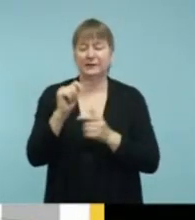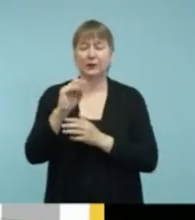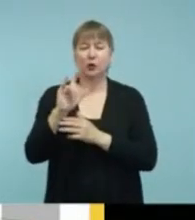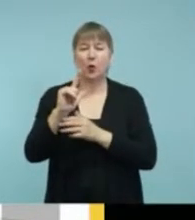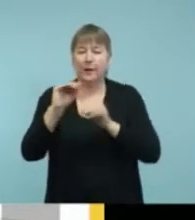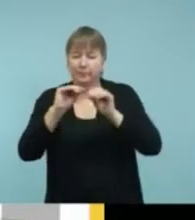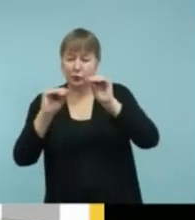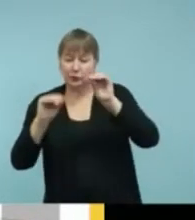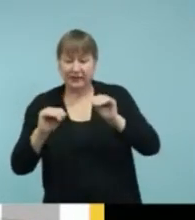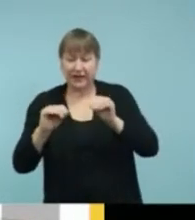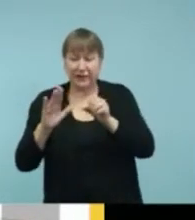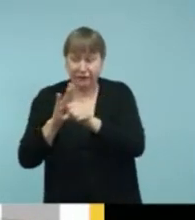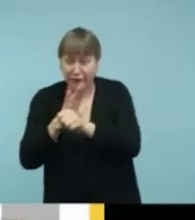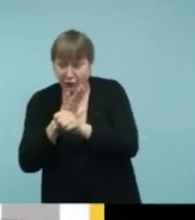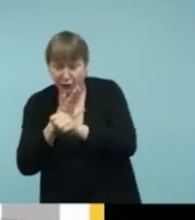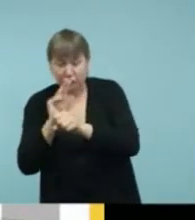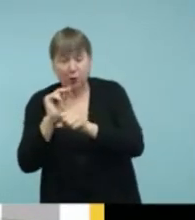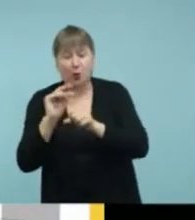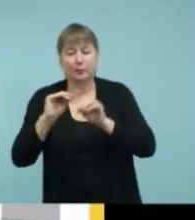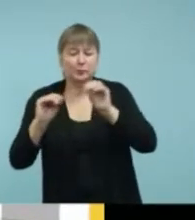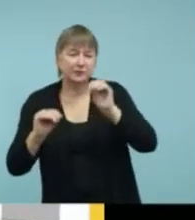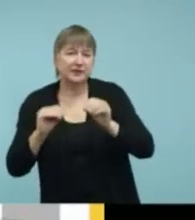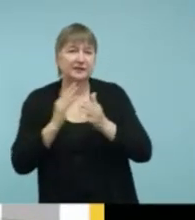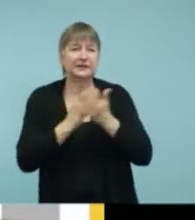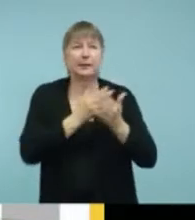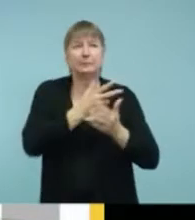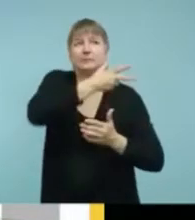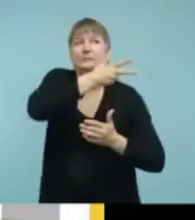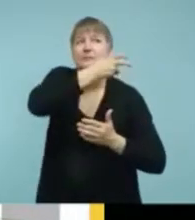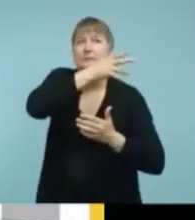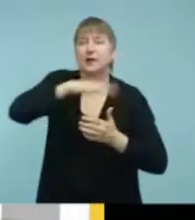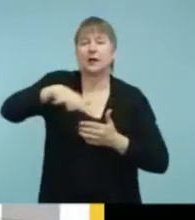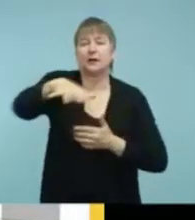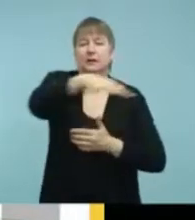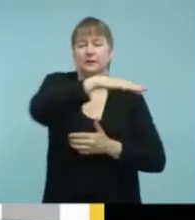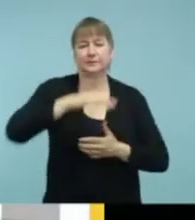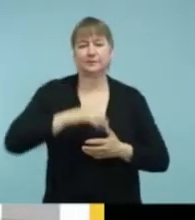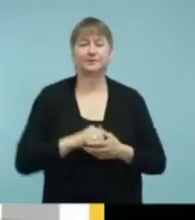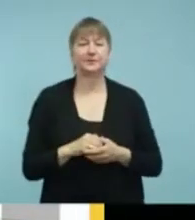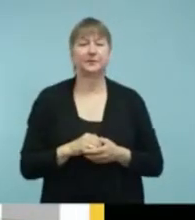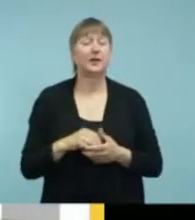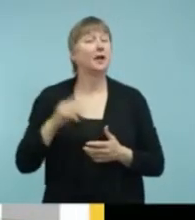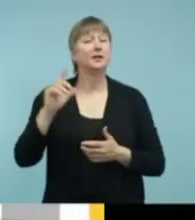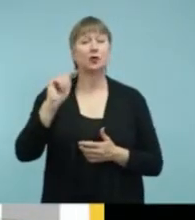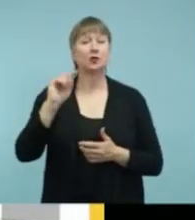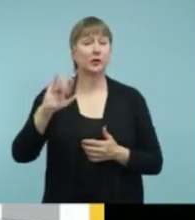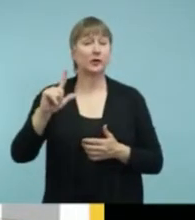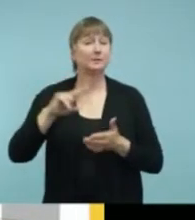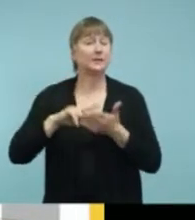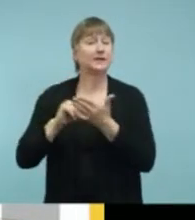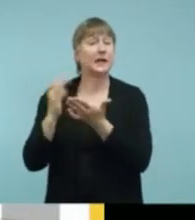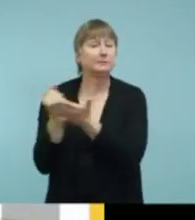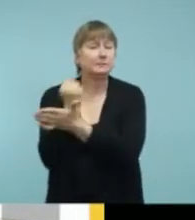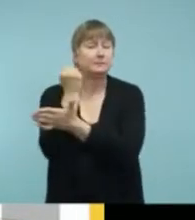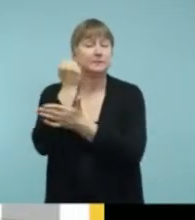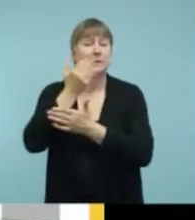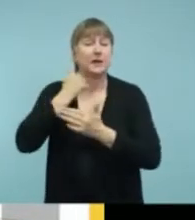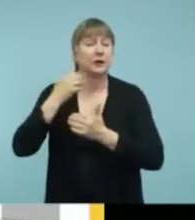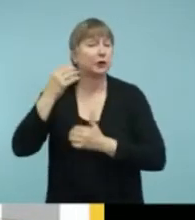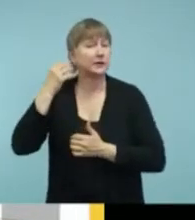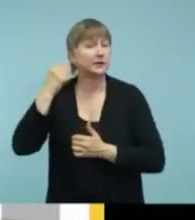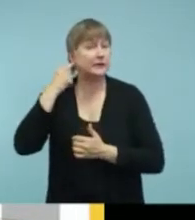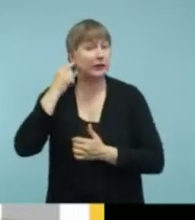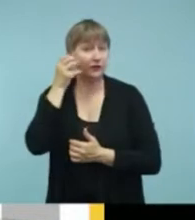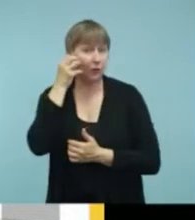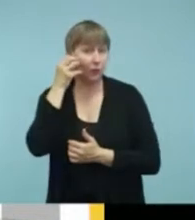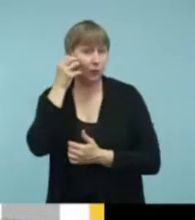so, when you have the telecoil, it will give you access to things like mobile telephones. So, what I